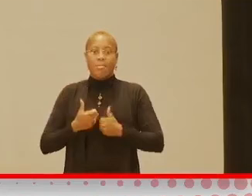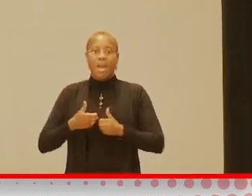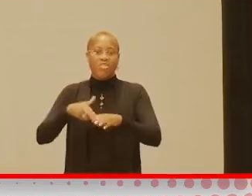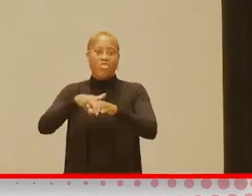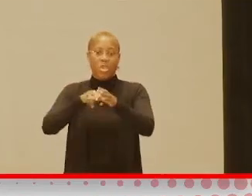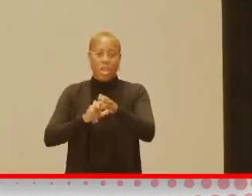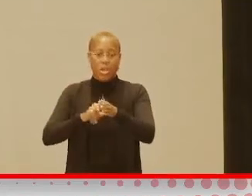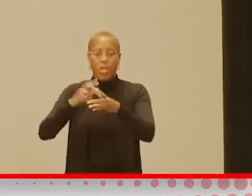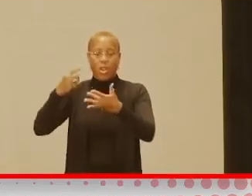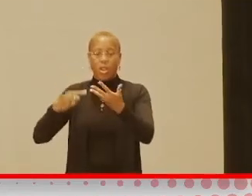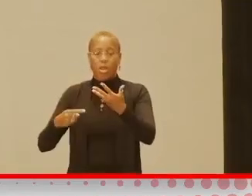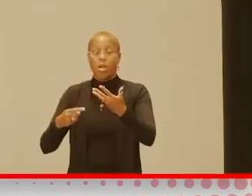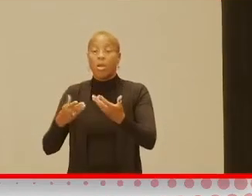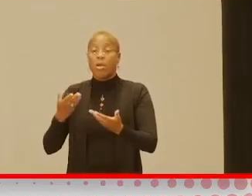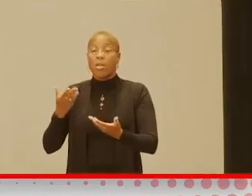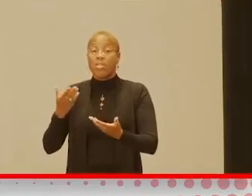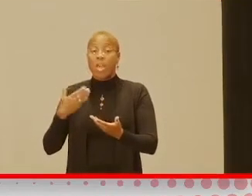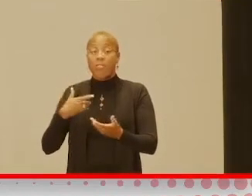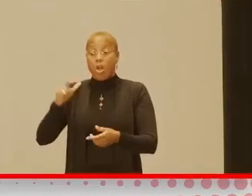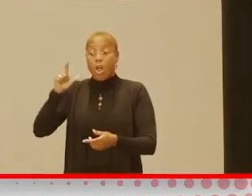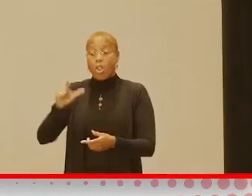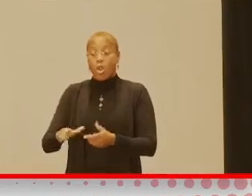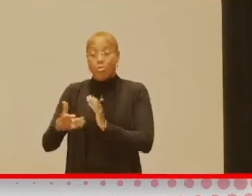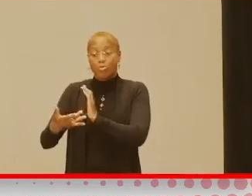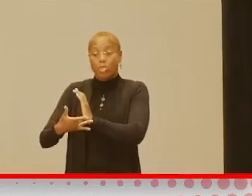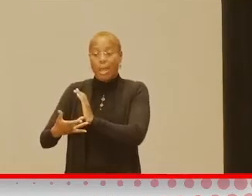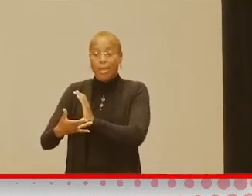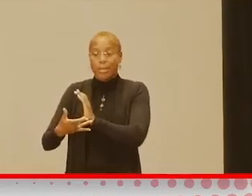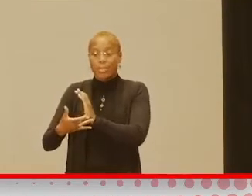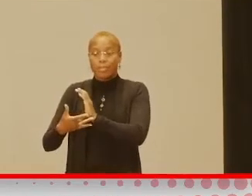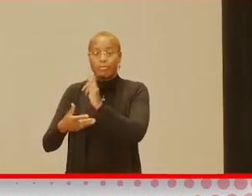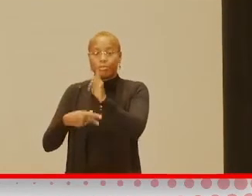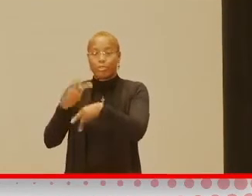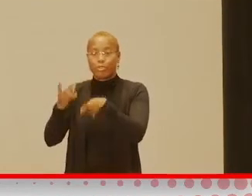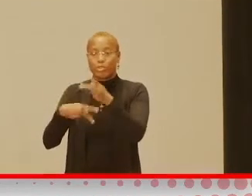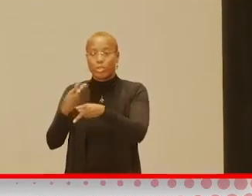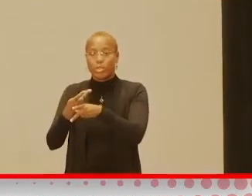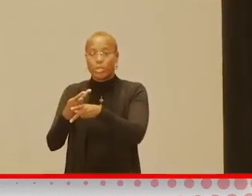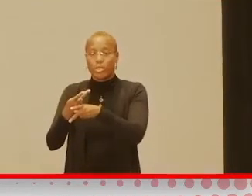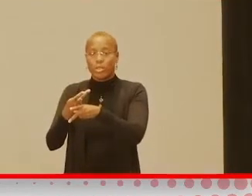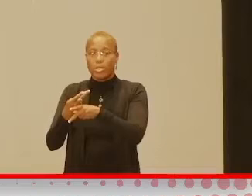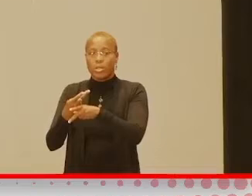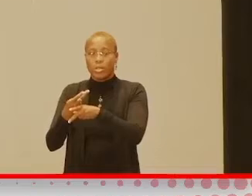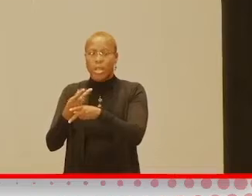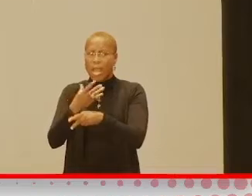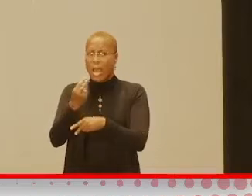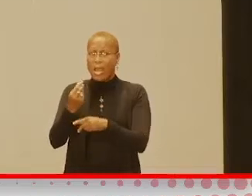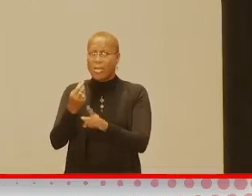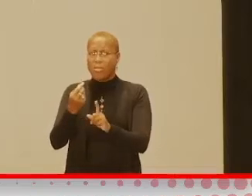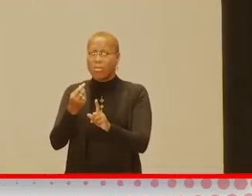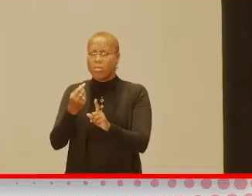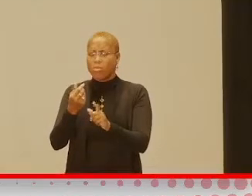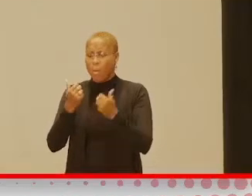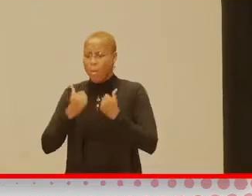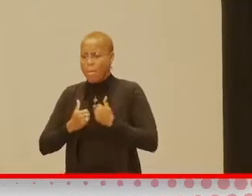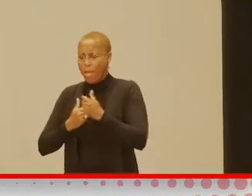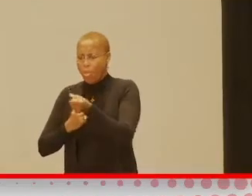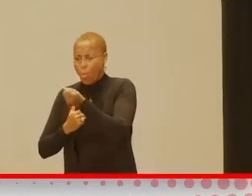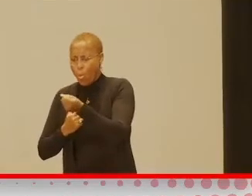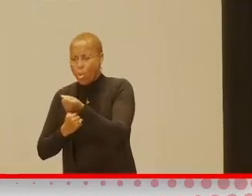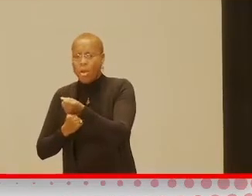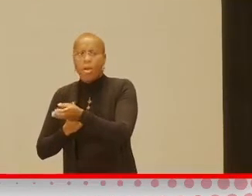things like that. There is a low-tech version that, and the TV, I'm going to get back to the bath thing in just a minute,